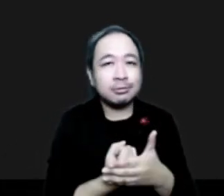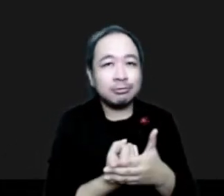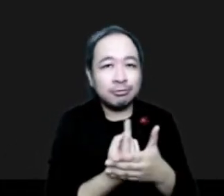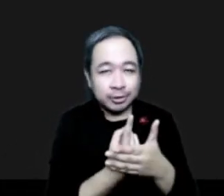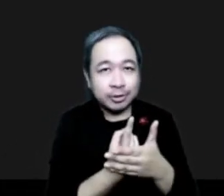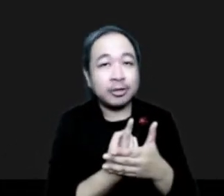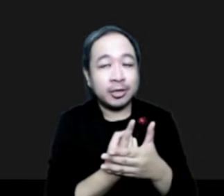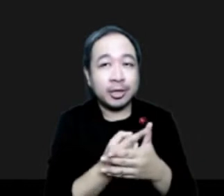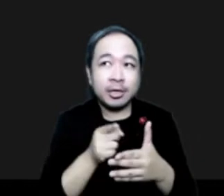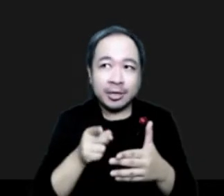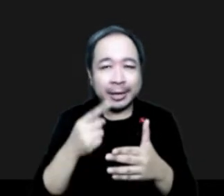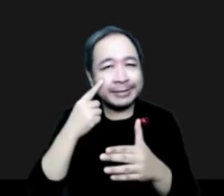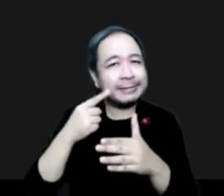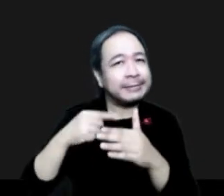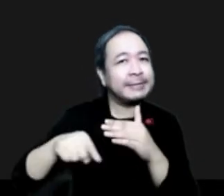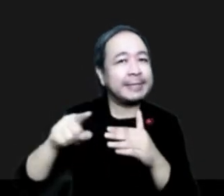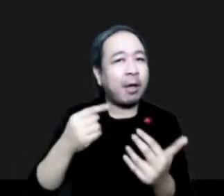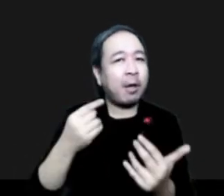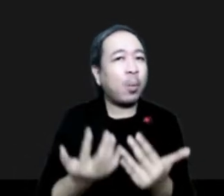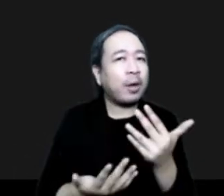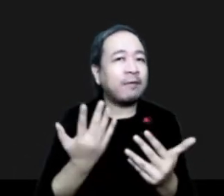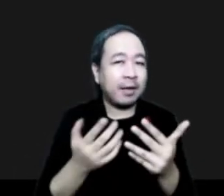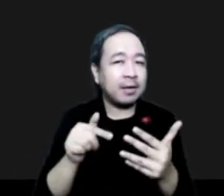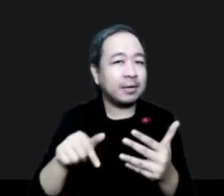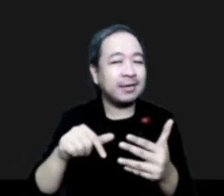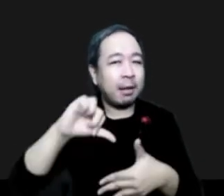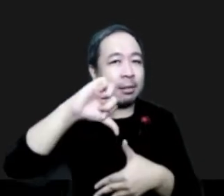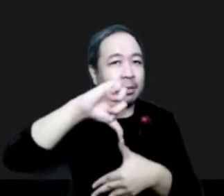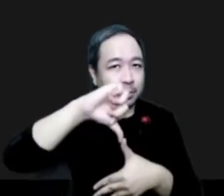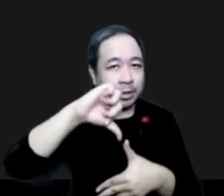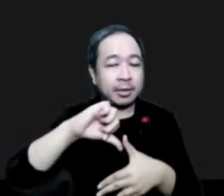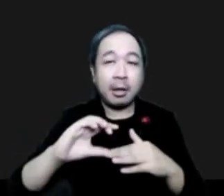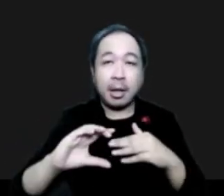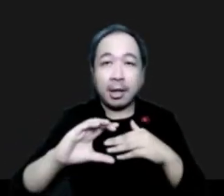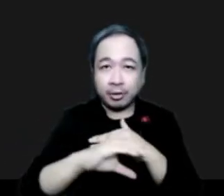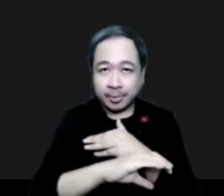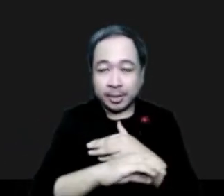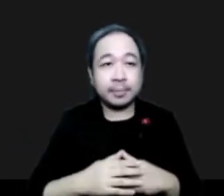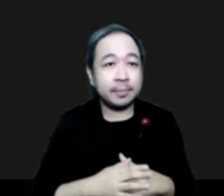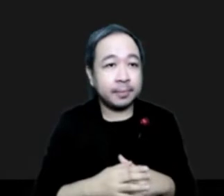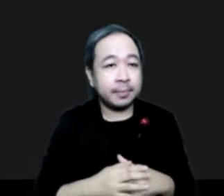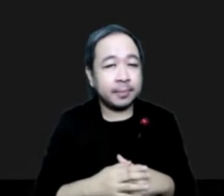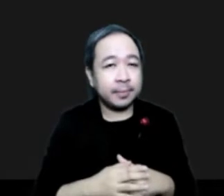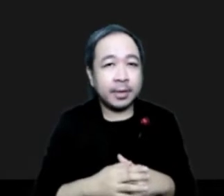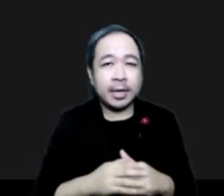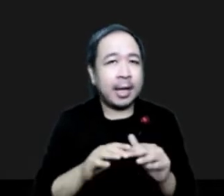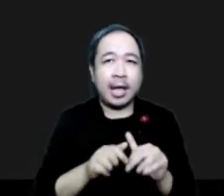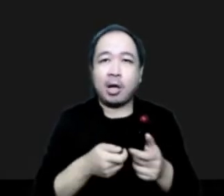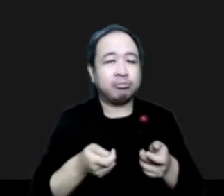outlook on wildfires in Latin America and the Caribbean, a Sunday-based approach to integrated fire management,